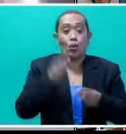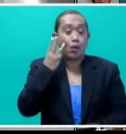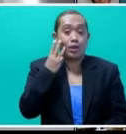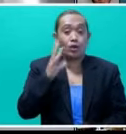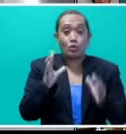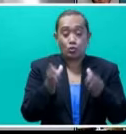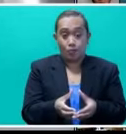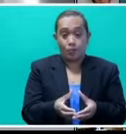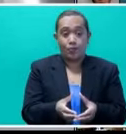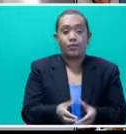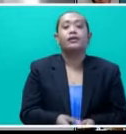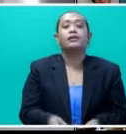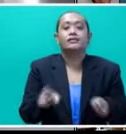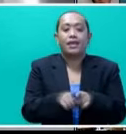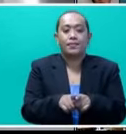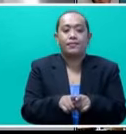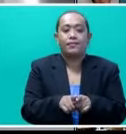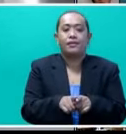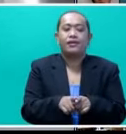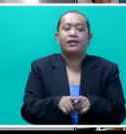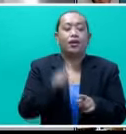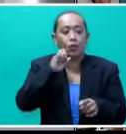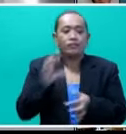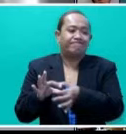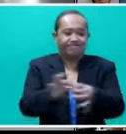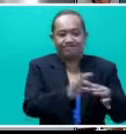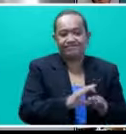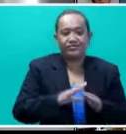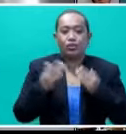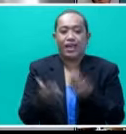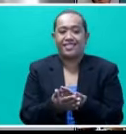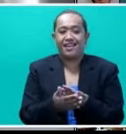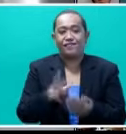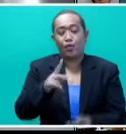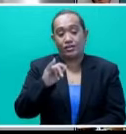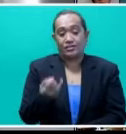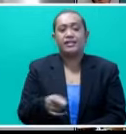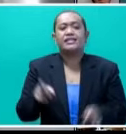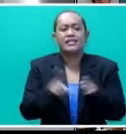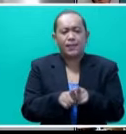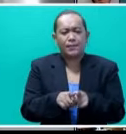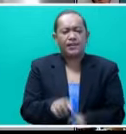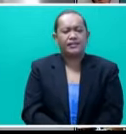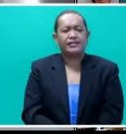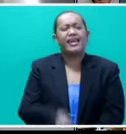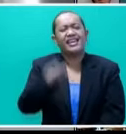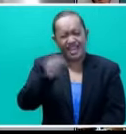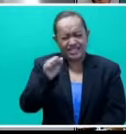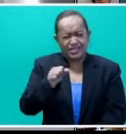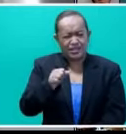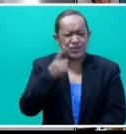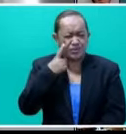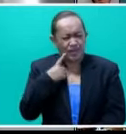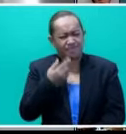trying to work out the logistics around this. But given the issue of sensitivity, we want to break that